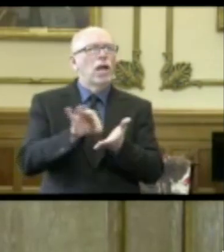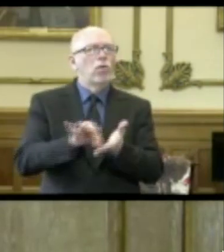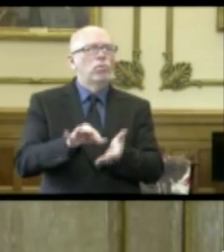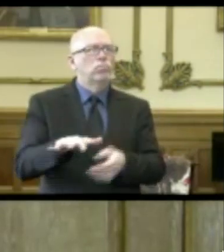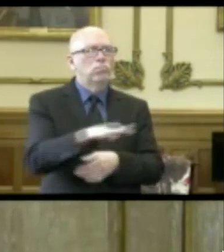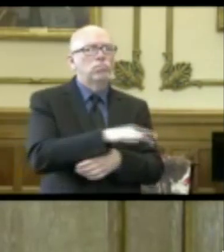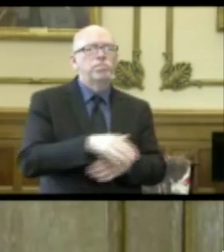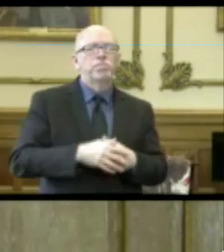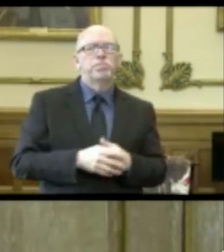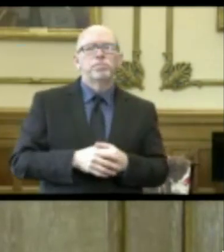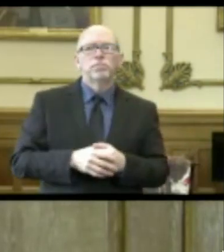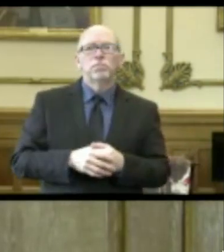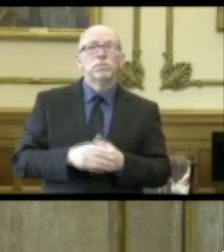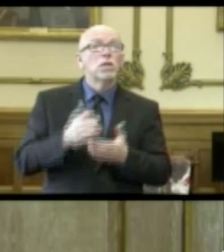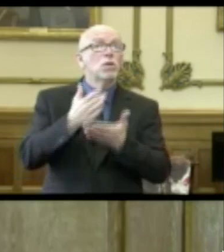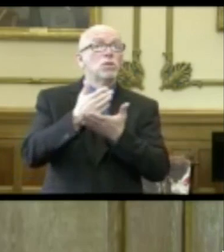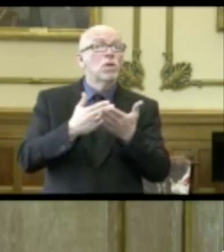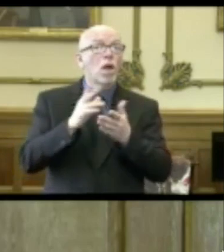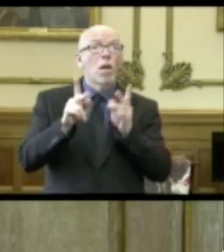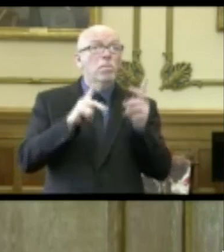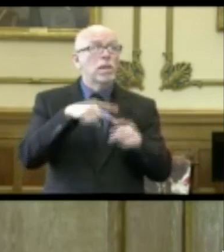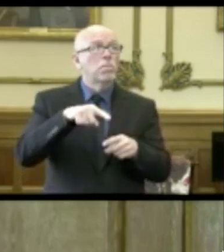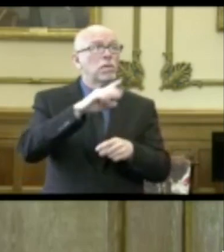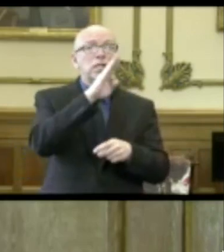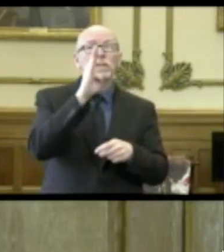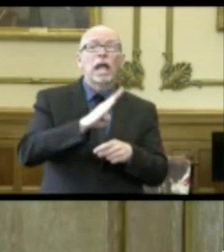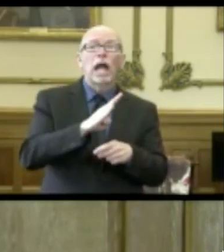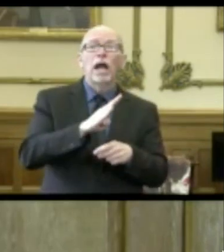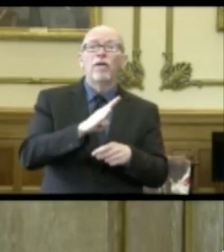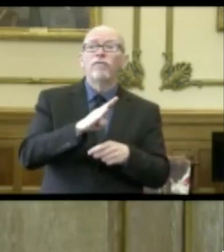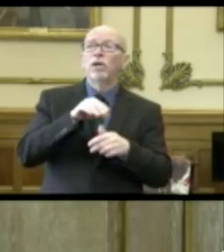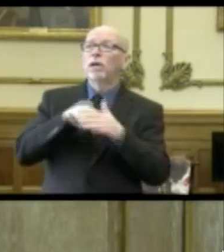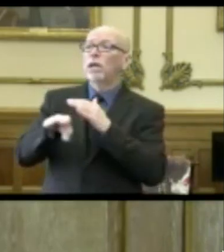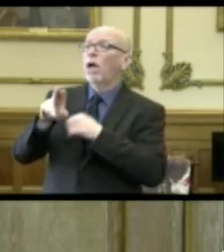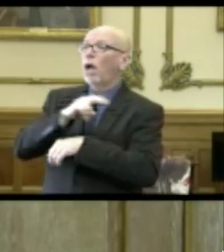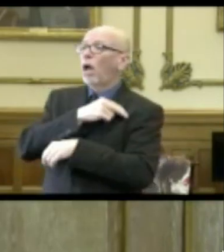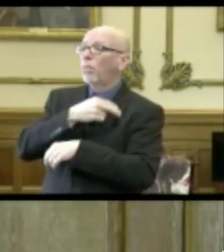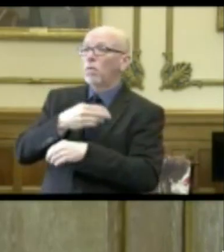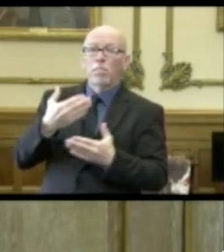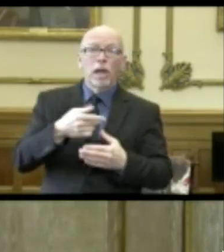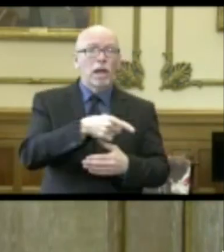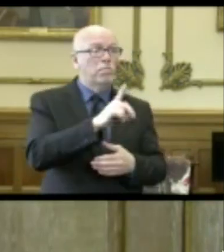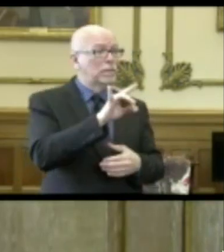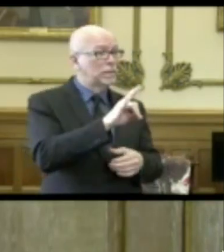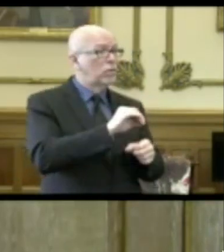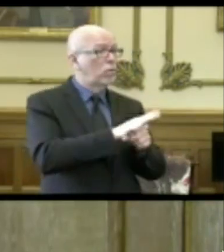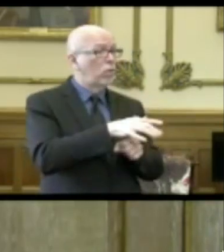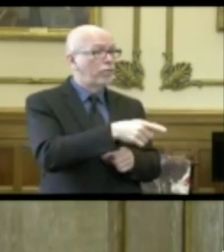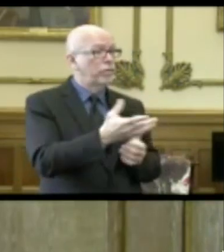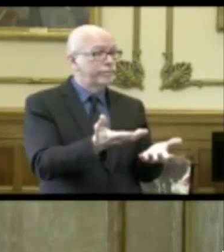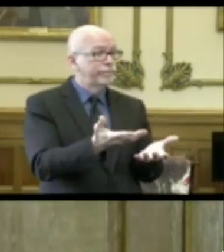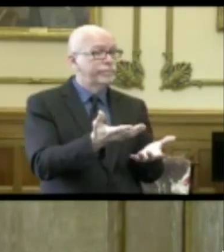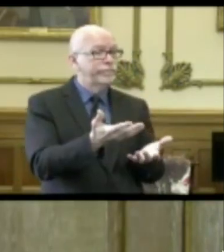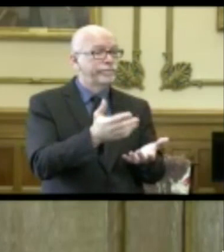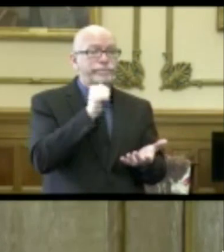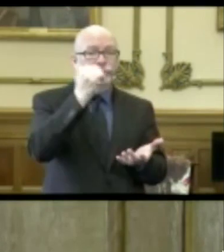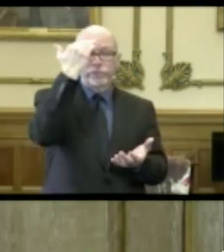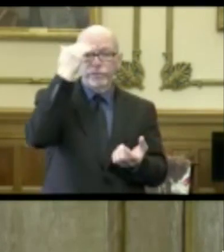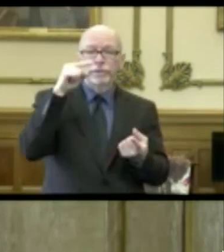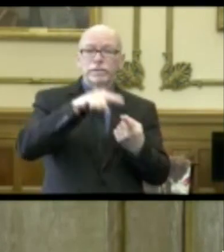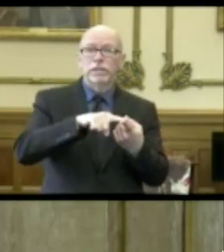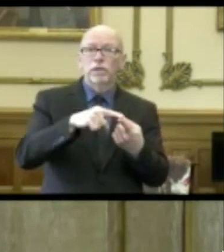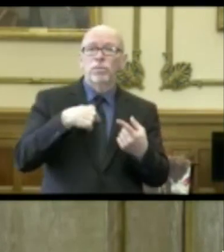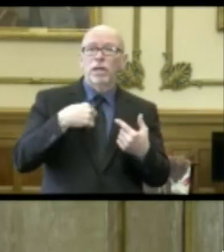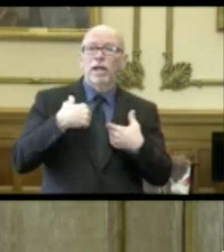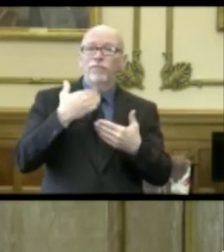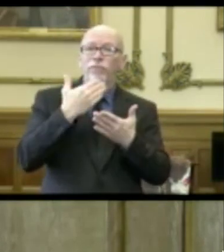There will be individuals that never hit the hospital system that may very well have had COVID-19, and they won't know that until we have that